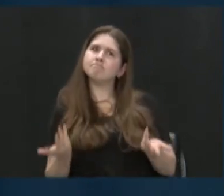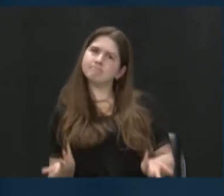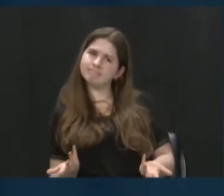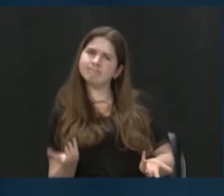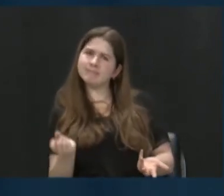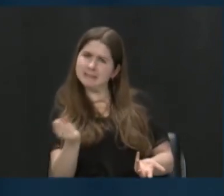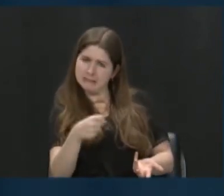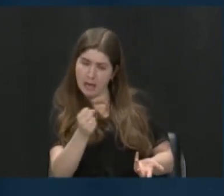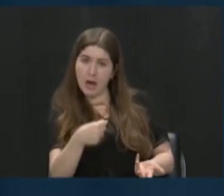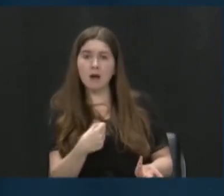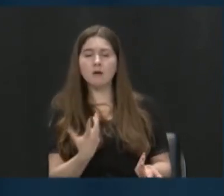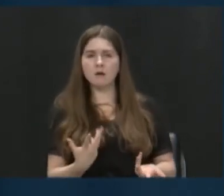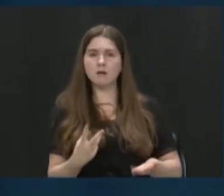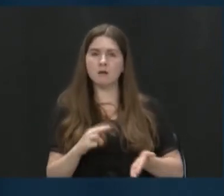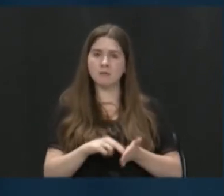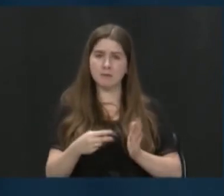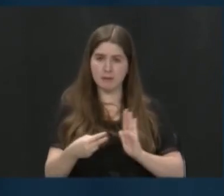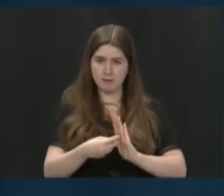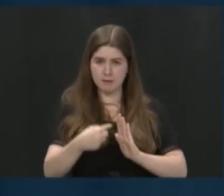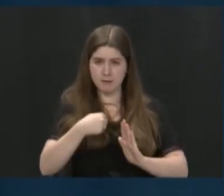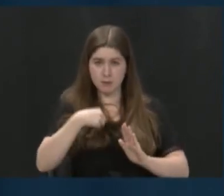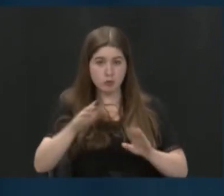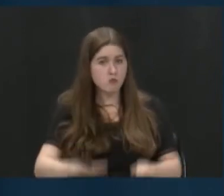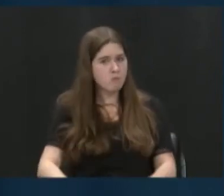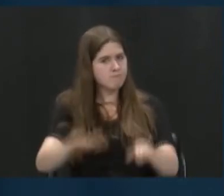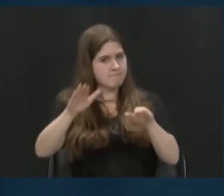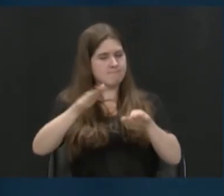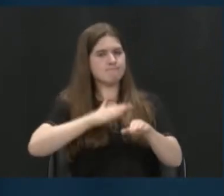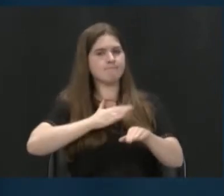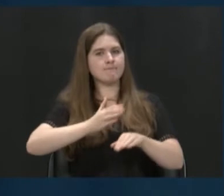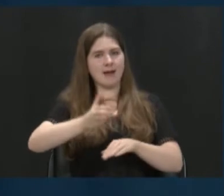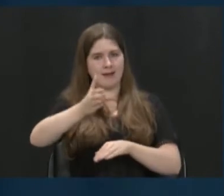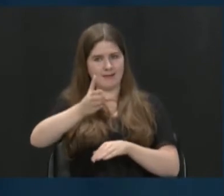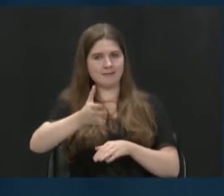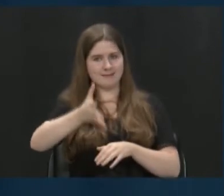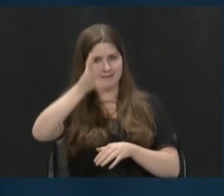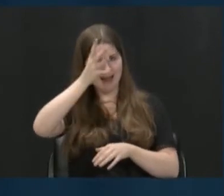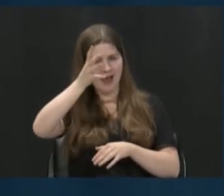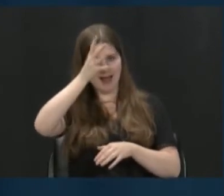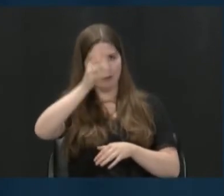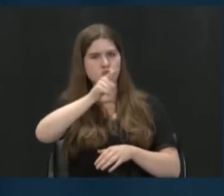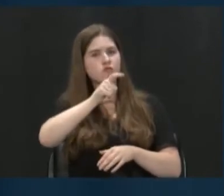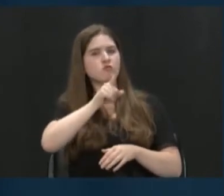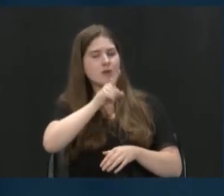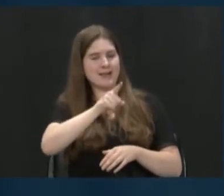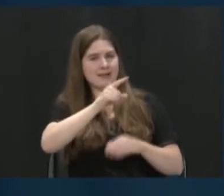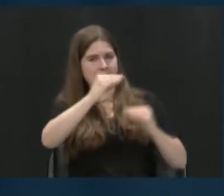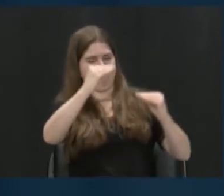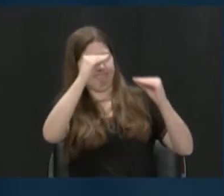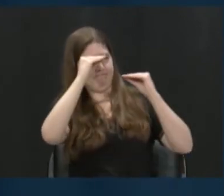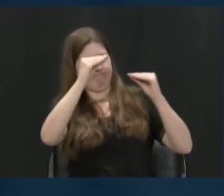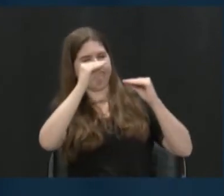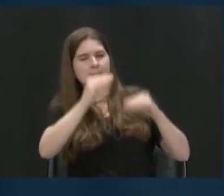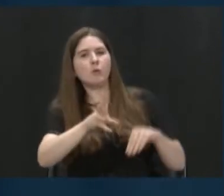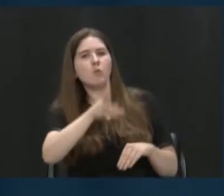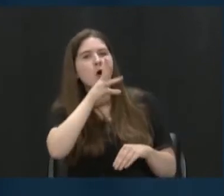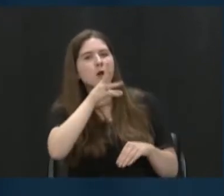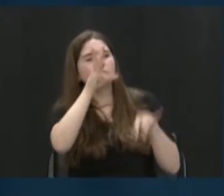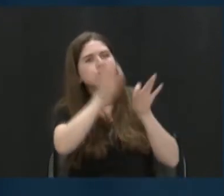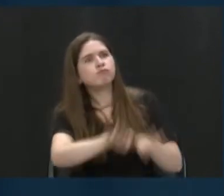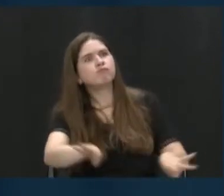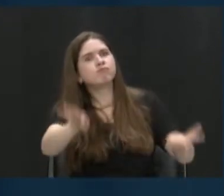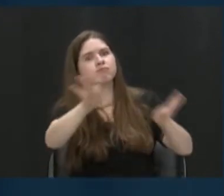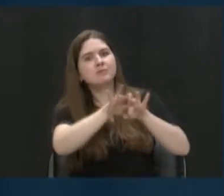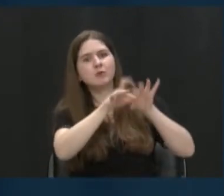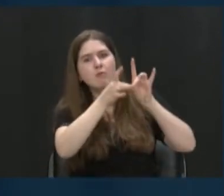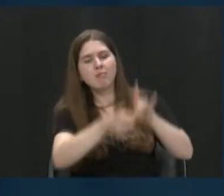Yeah. mean, I've grown up. My dad's always, like, enforced in me that, like, water's one of the most important aspects of life. He's always said